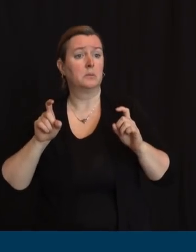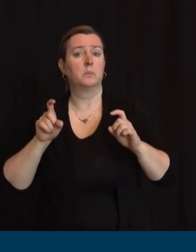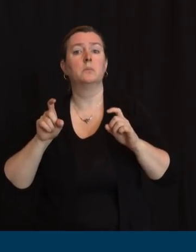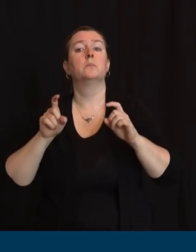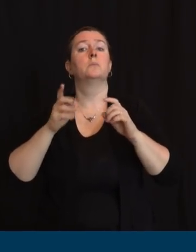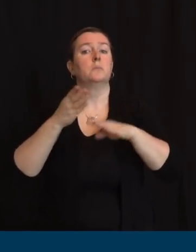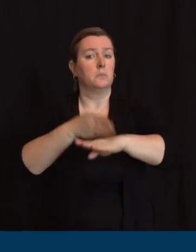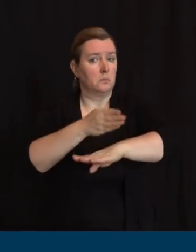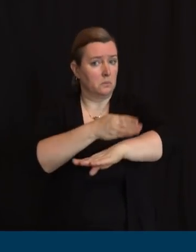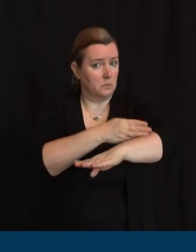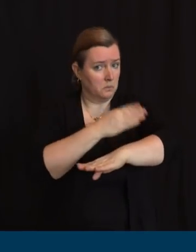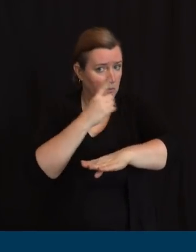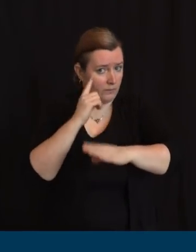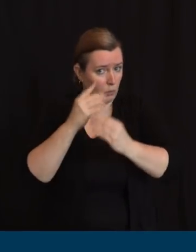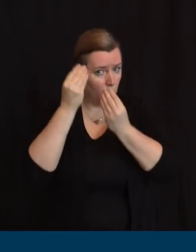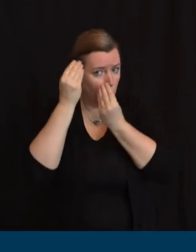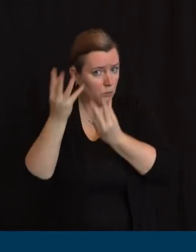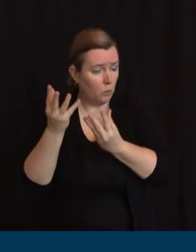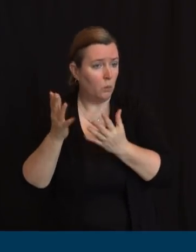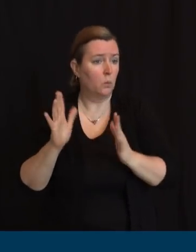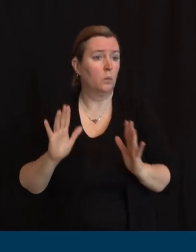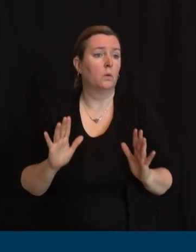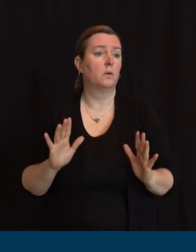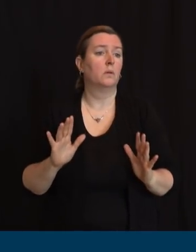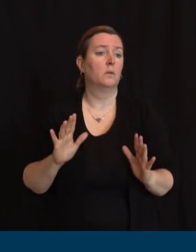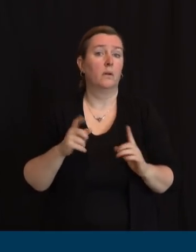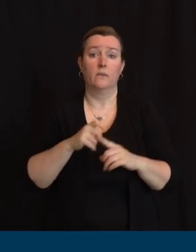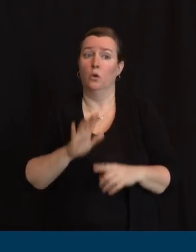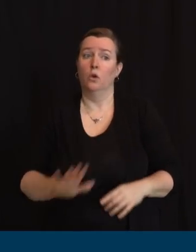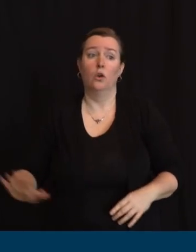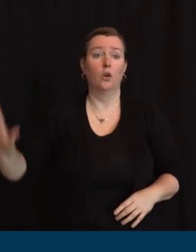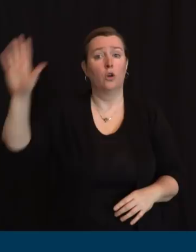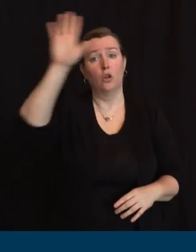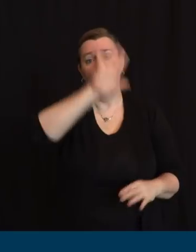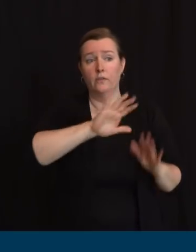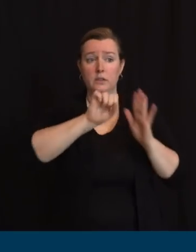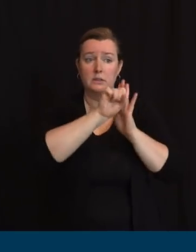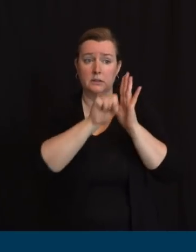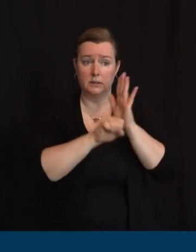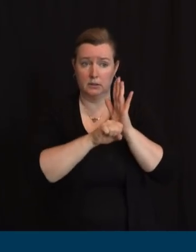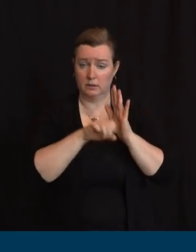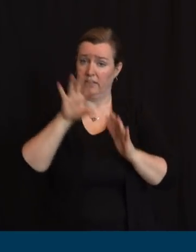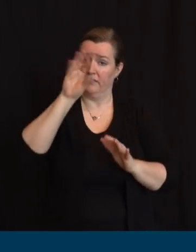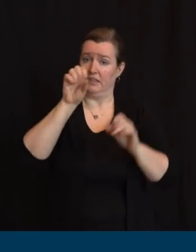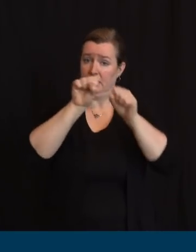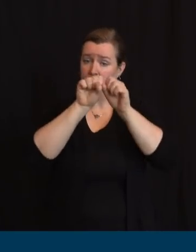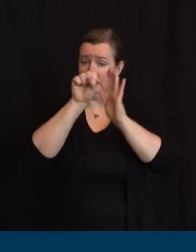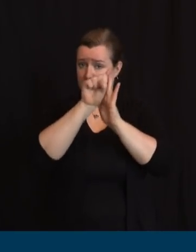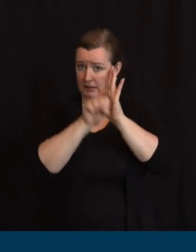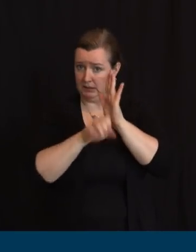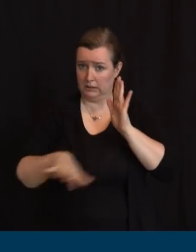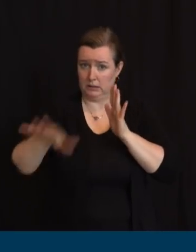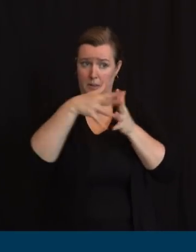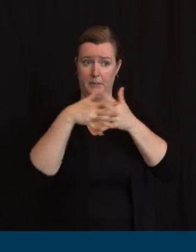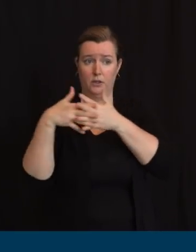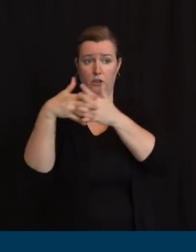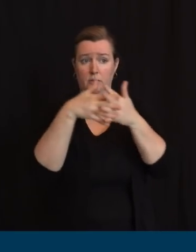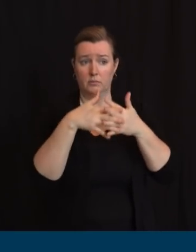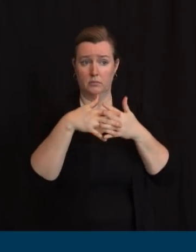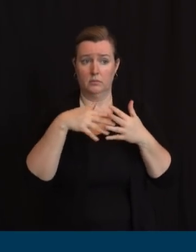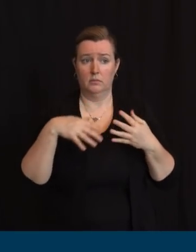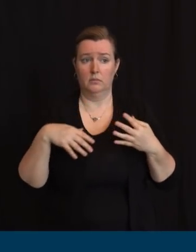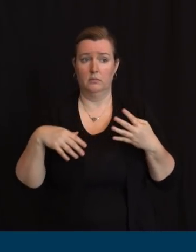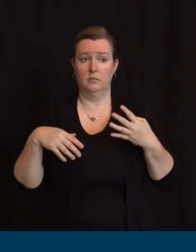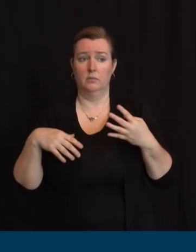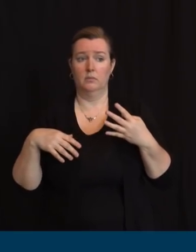We have run the fourth most tests of any state in America, and the three states ahead of us are California, New York,